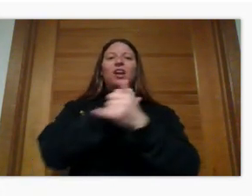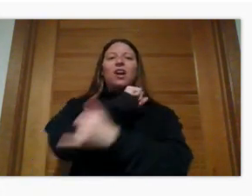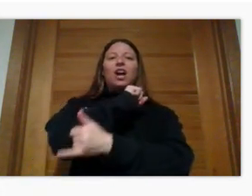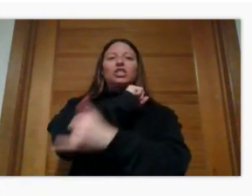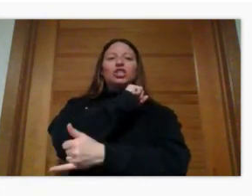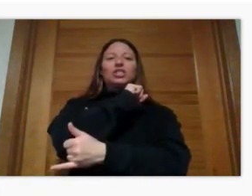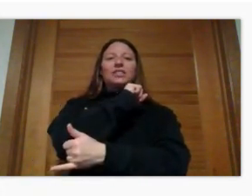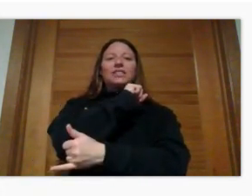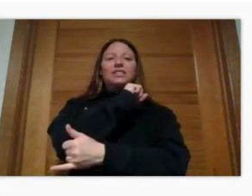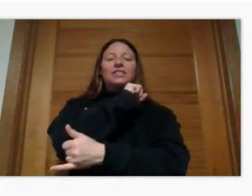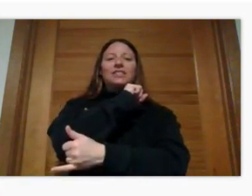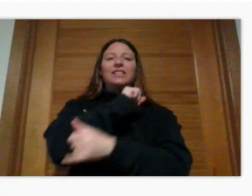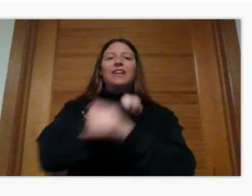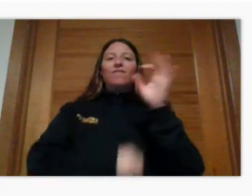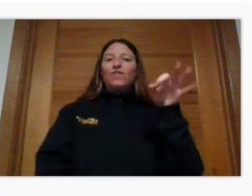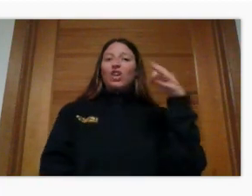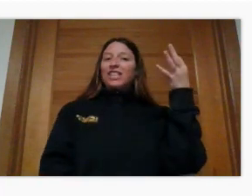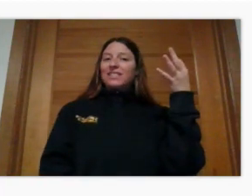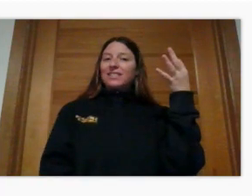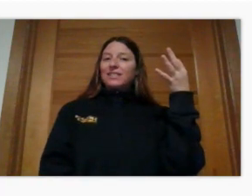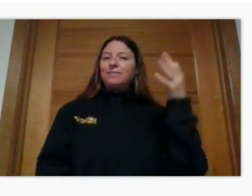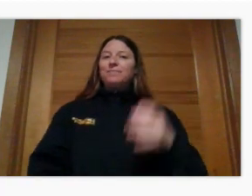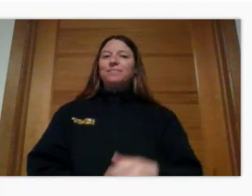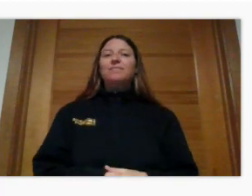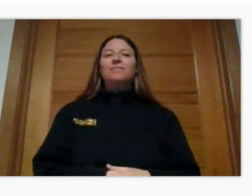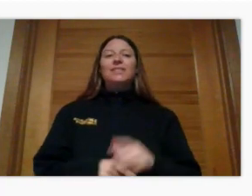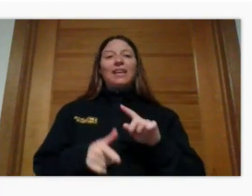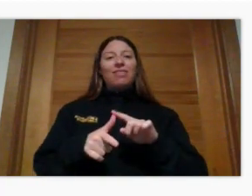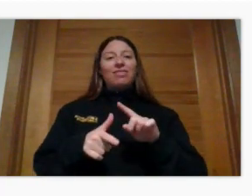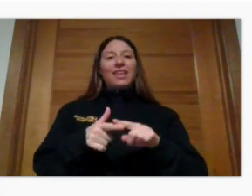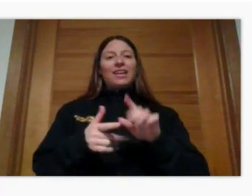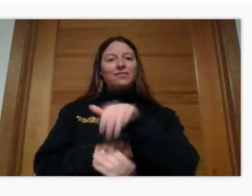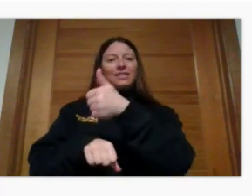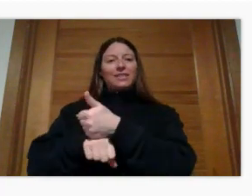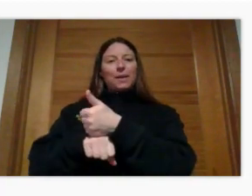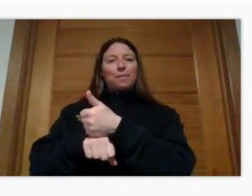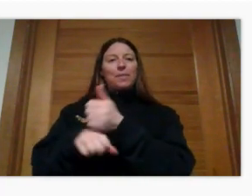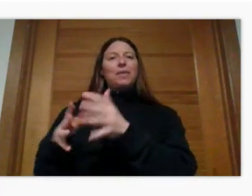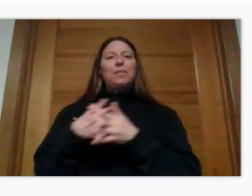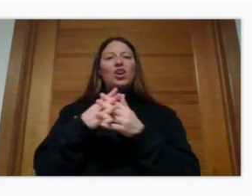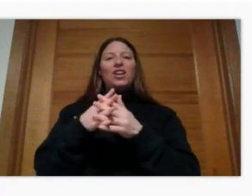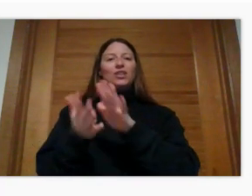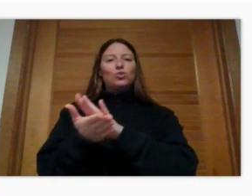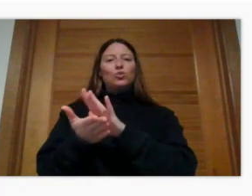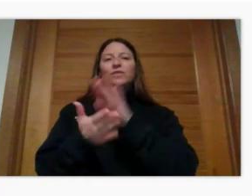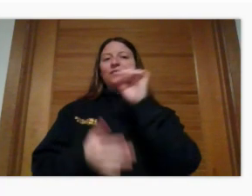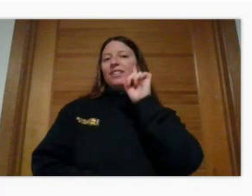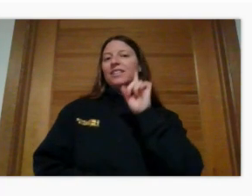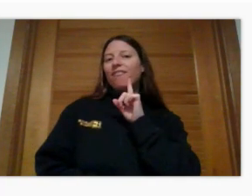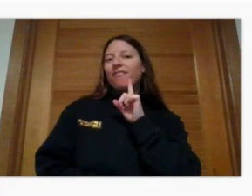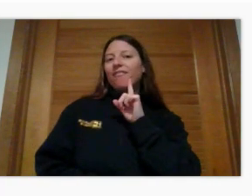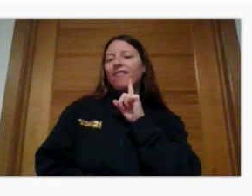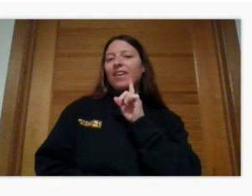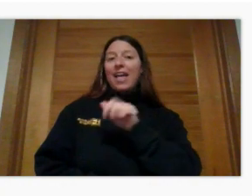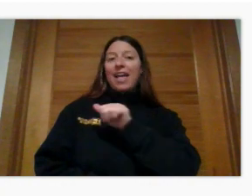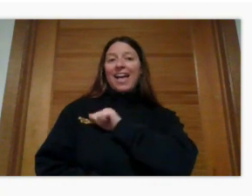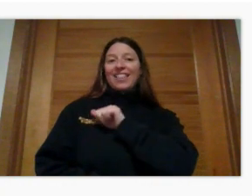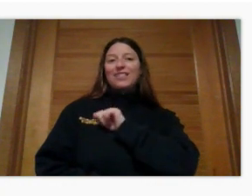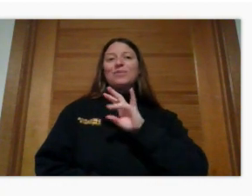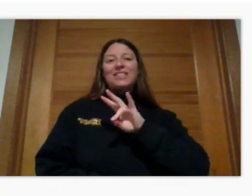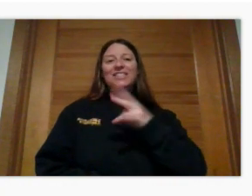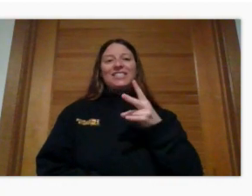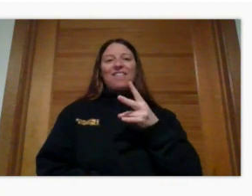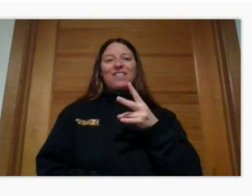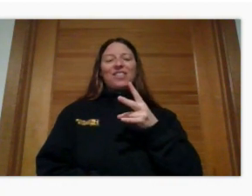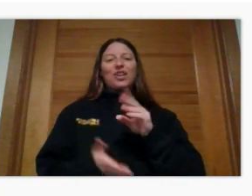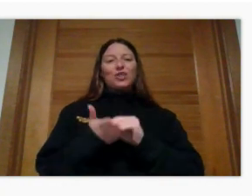deaf people in France. After starting the America School for the Dead, which Alice was the